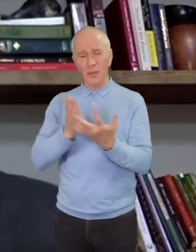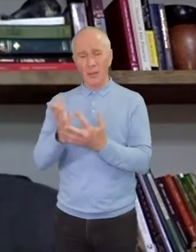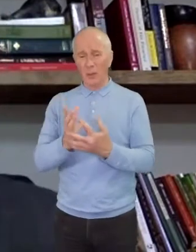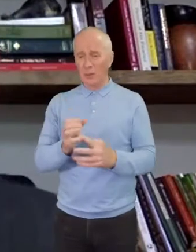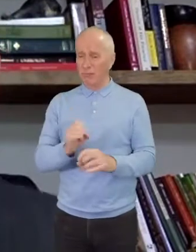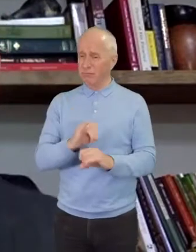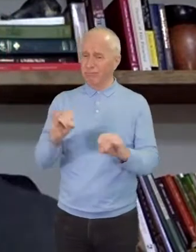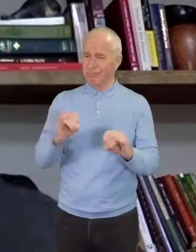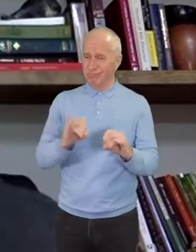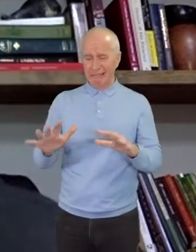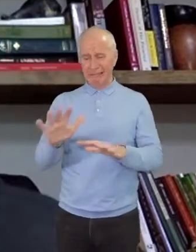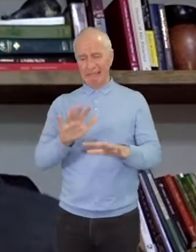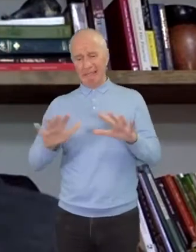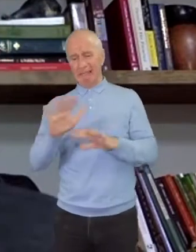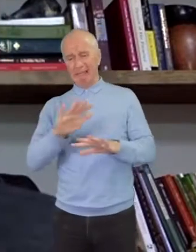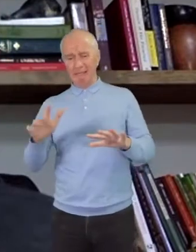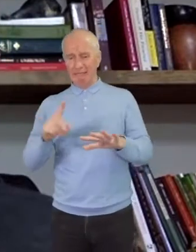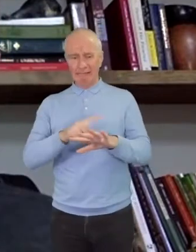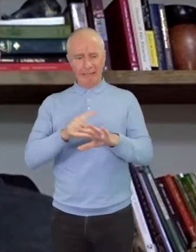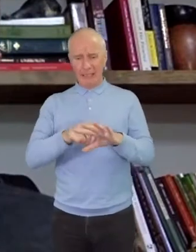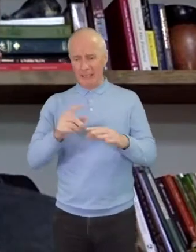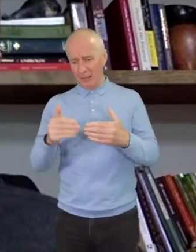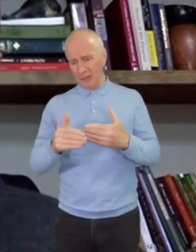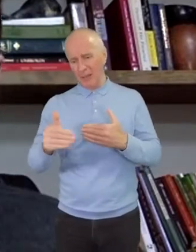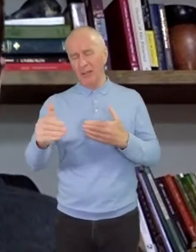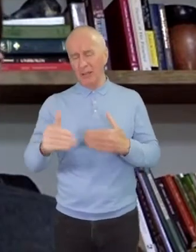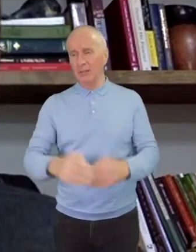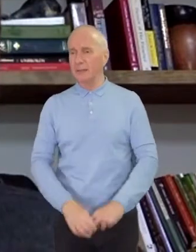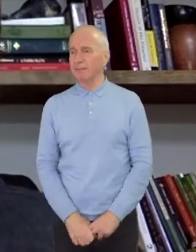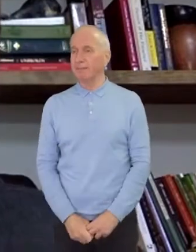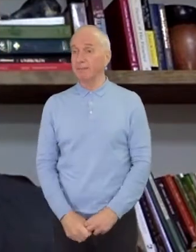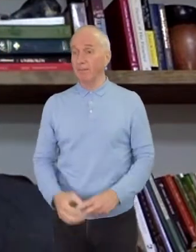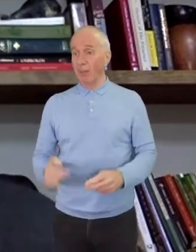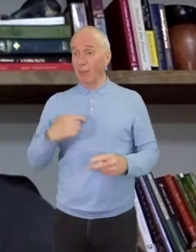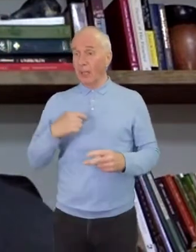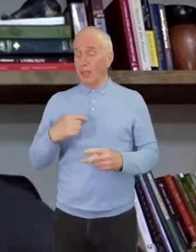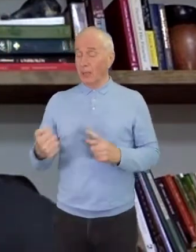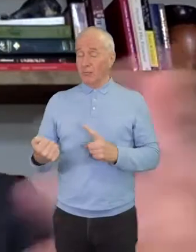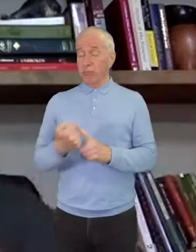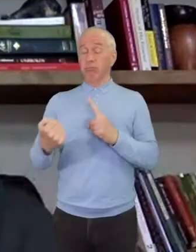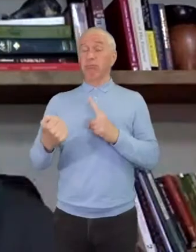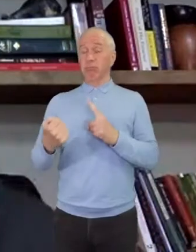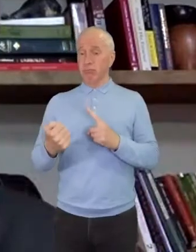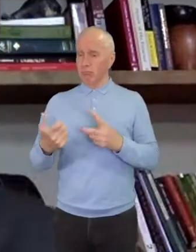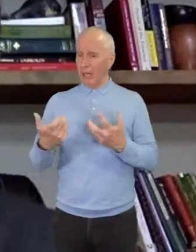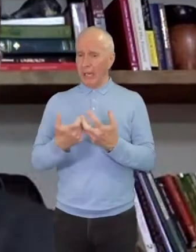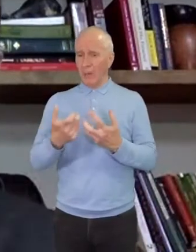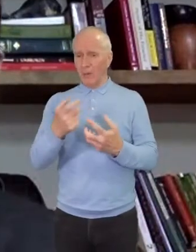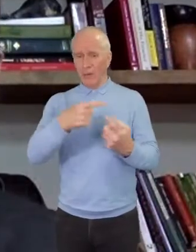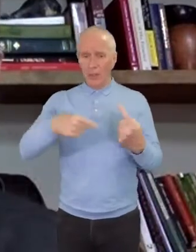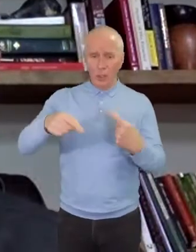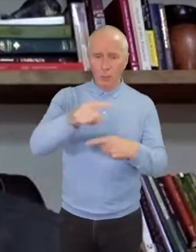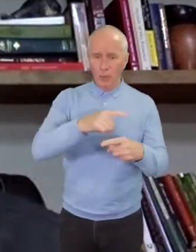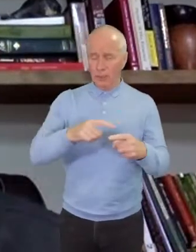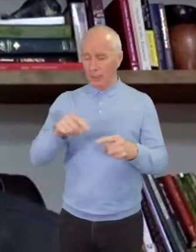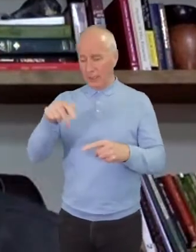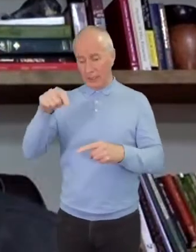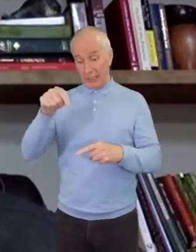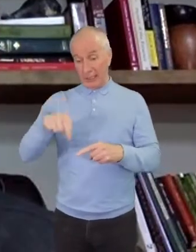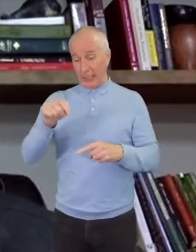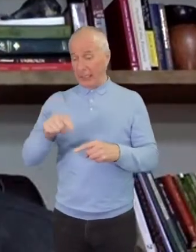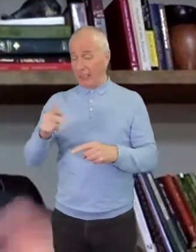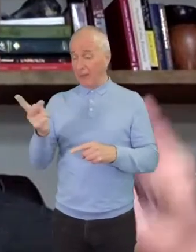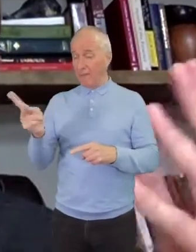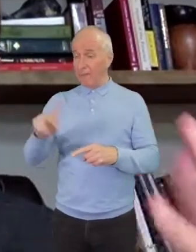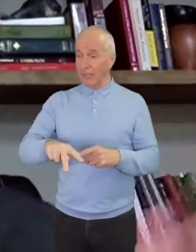I am just stunned by how the community I'm a part of in Philadelphia has risen